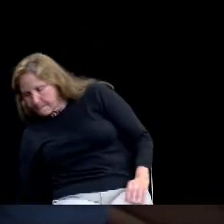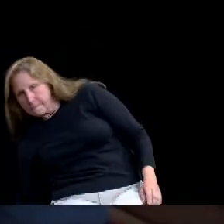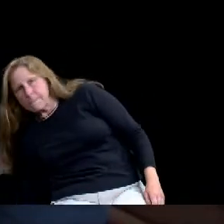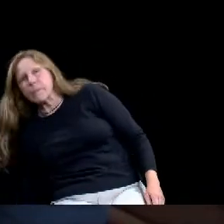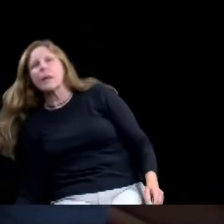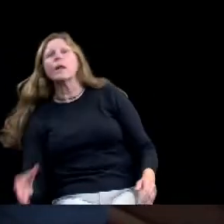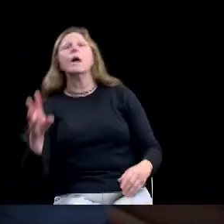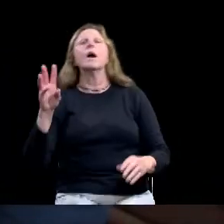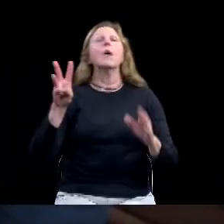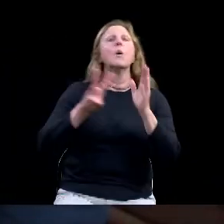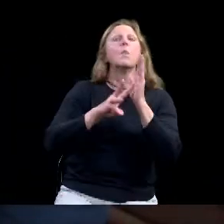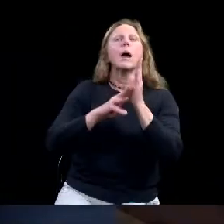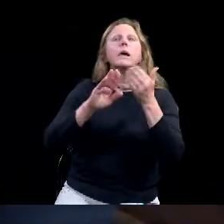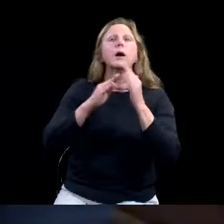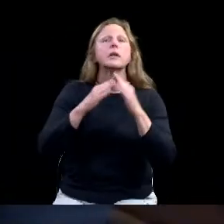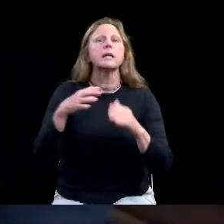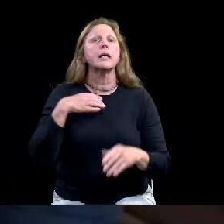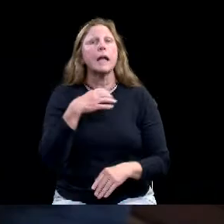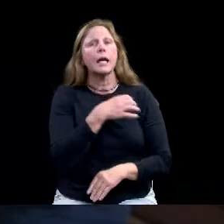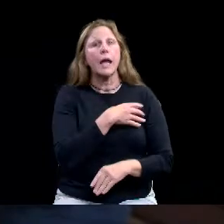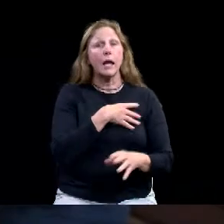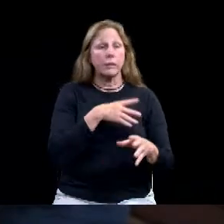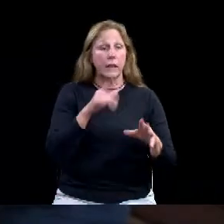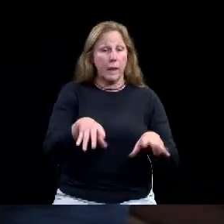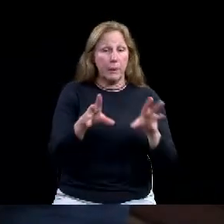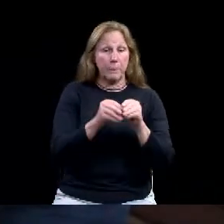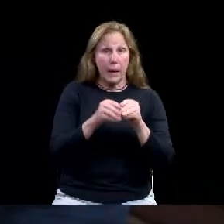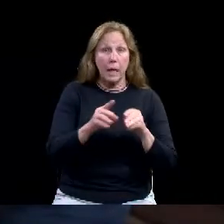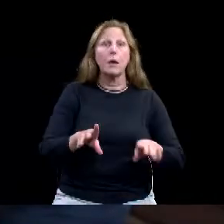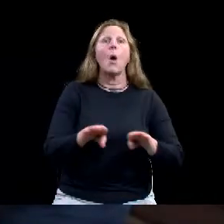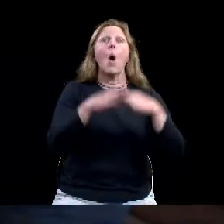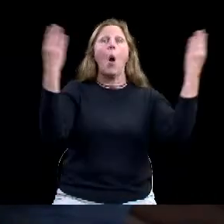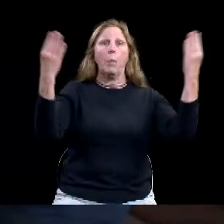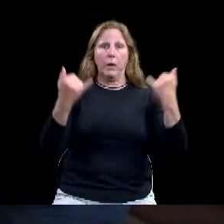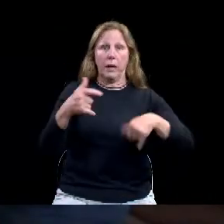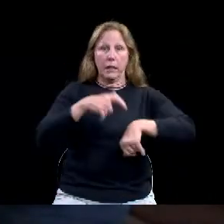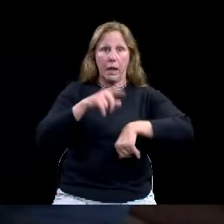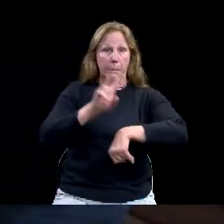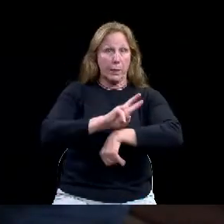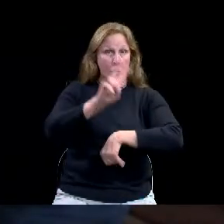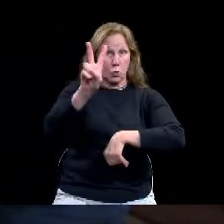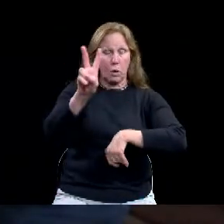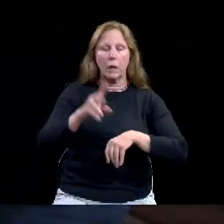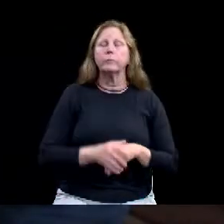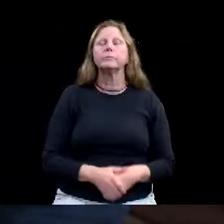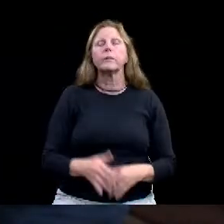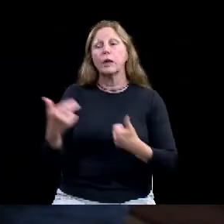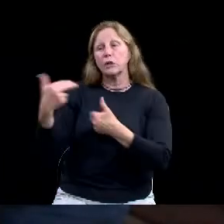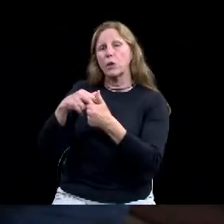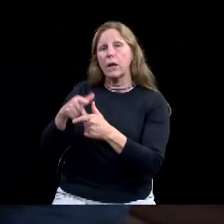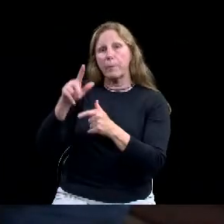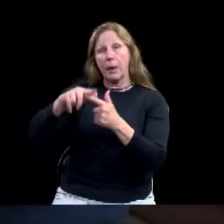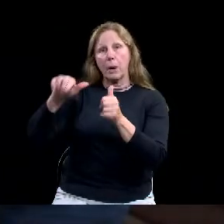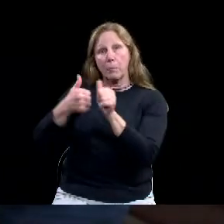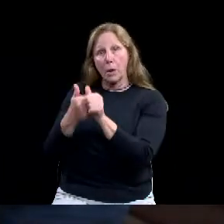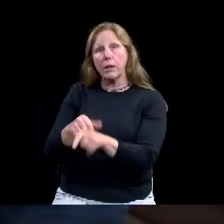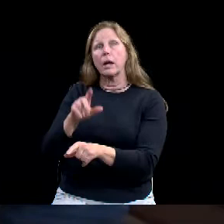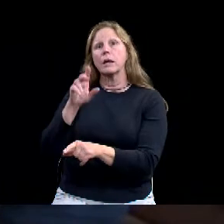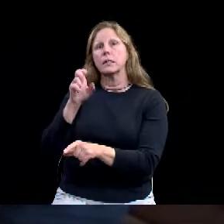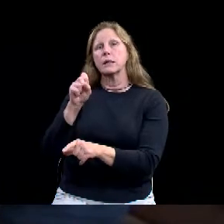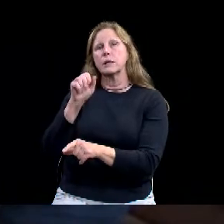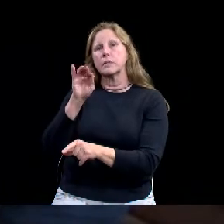Mayor Pro Tem Hector Cebedo, Councilmember Andrea Barefield, Councilmember Josh Borderoot, Councilmember Kelly Palmer, and Councilmember Jim Holmes.